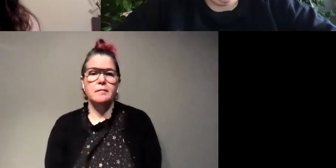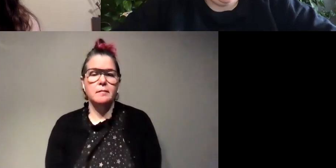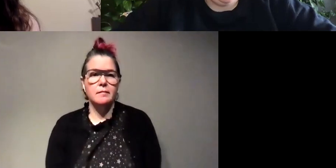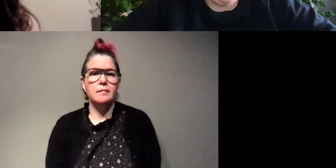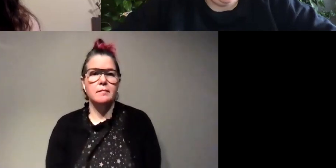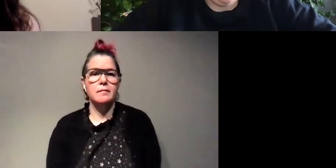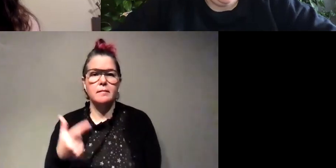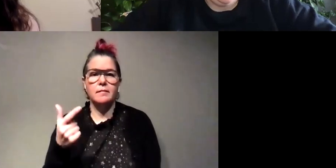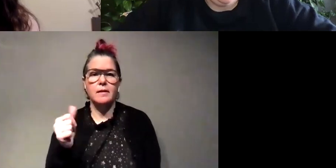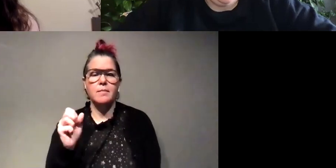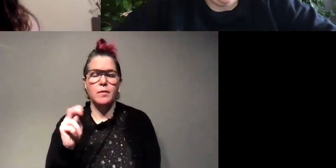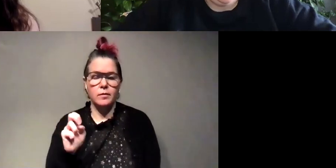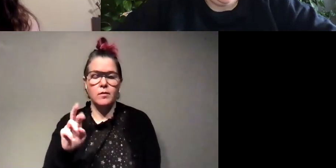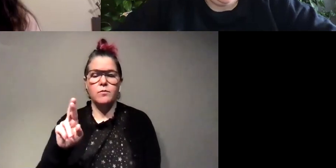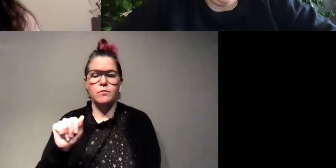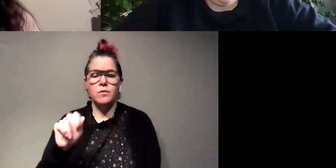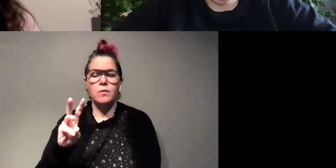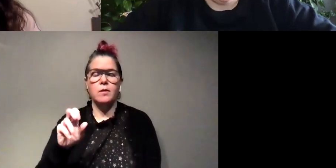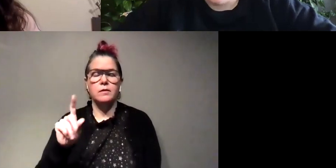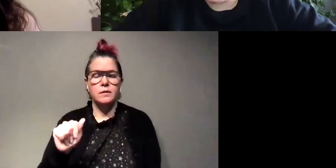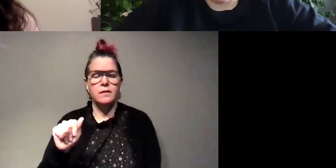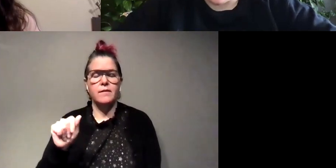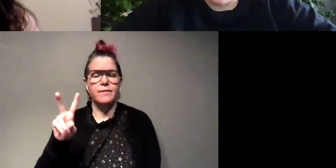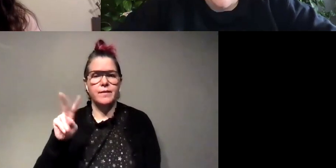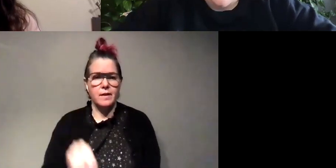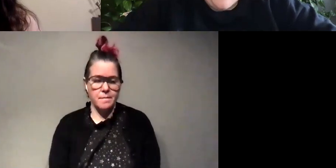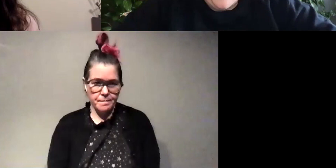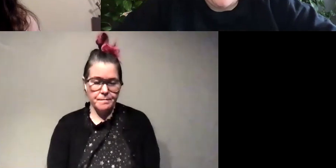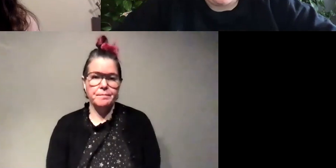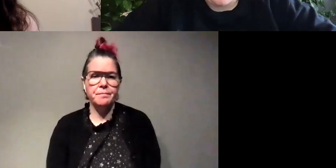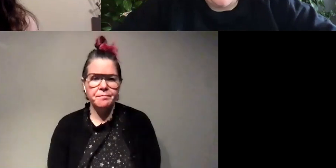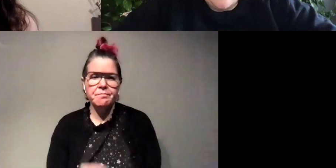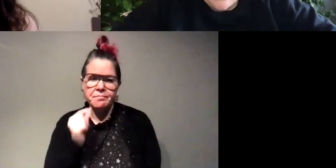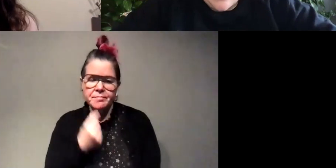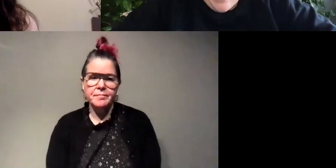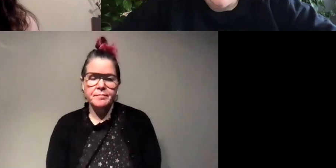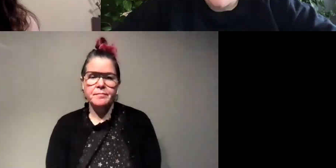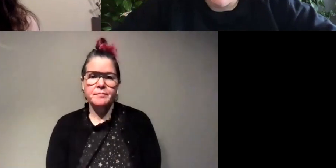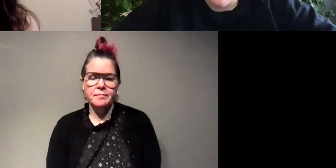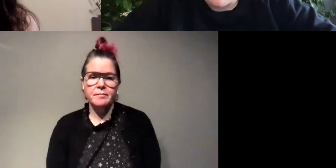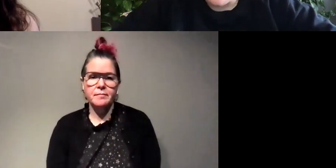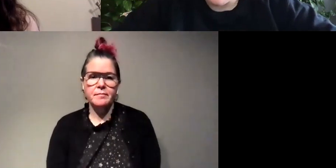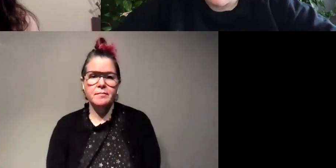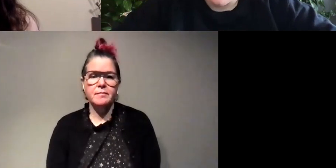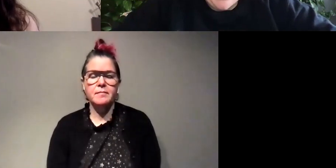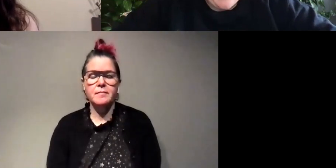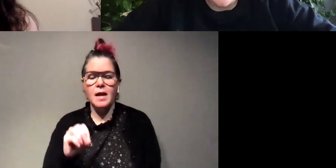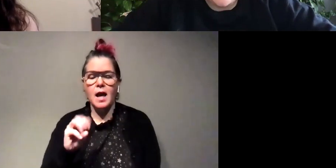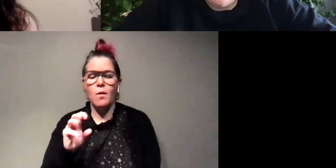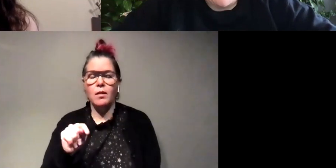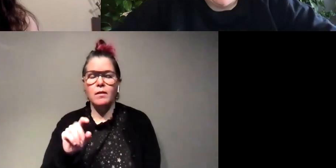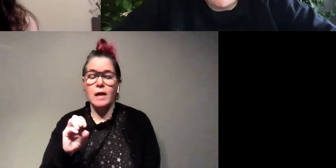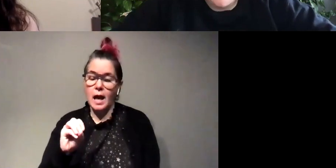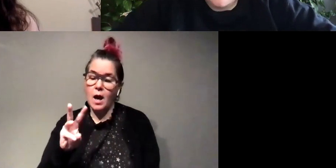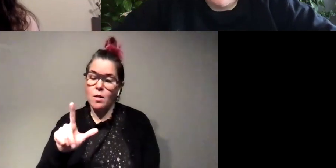gabon rwanda and vietnam um super cool um let's see owl lover wants to know will cats